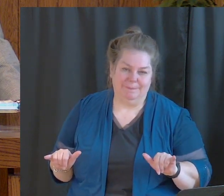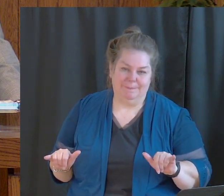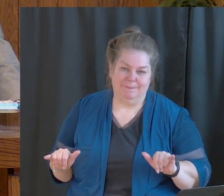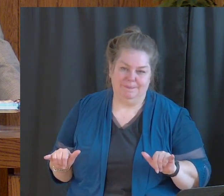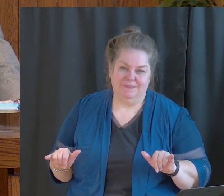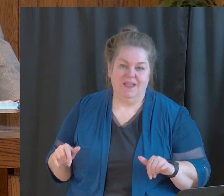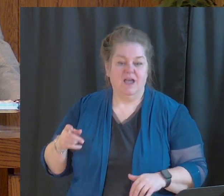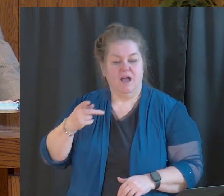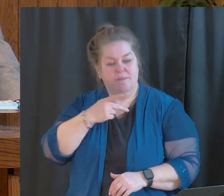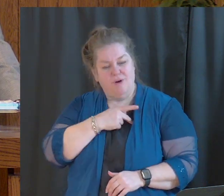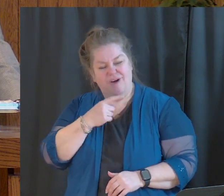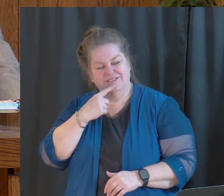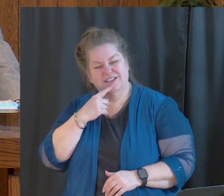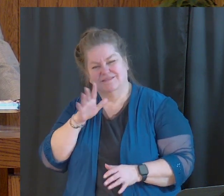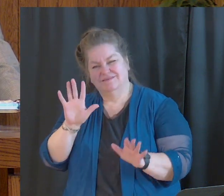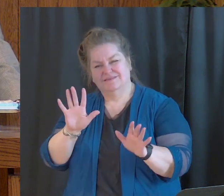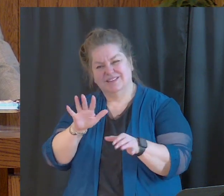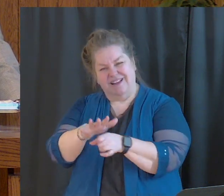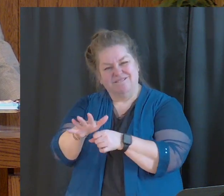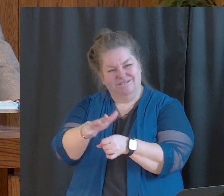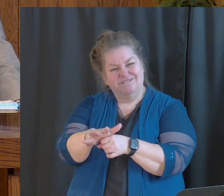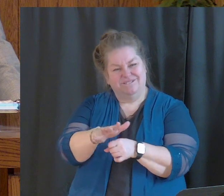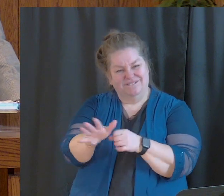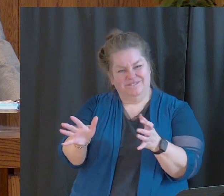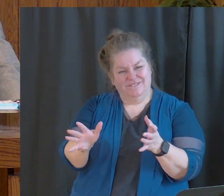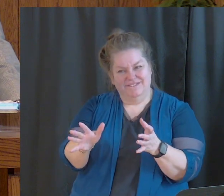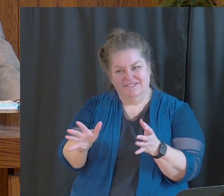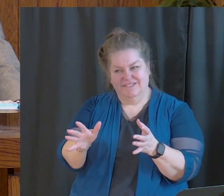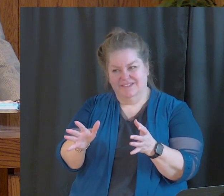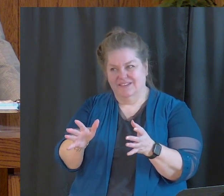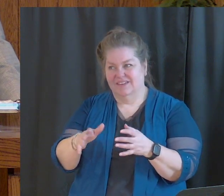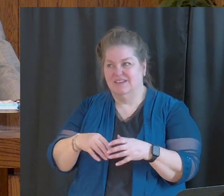I'll send for you when it's more convenient.